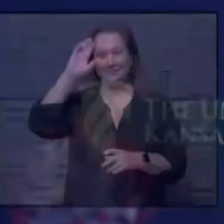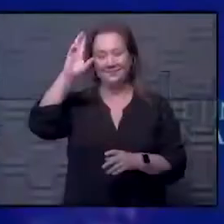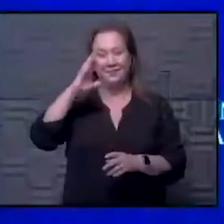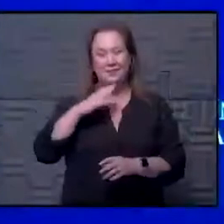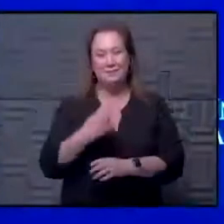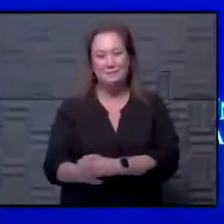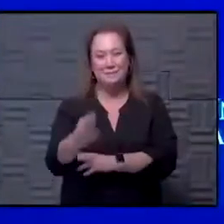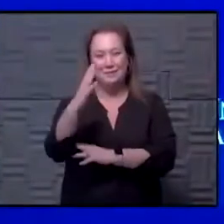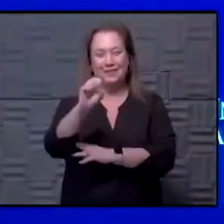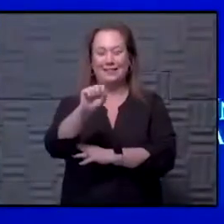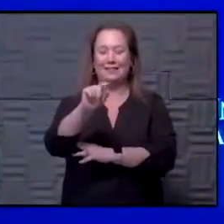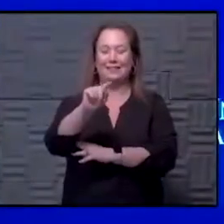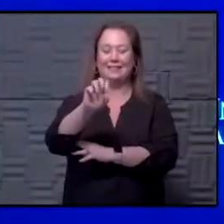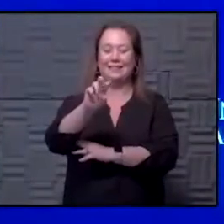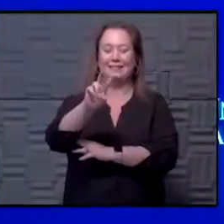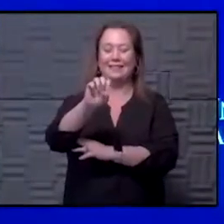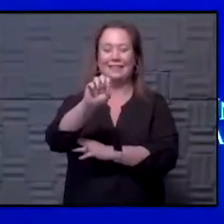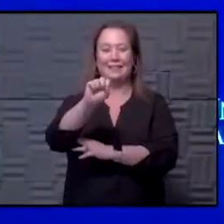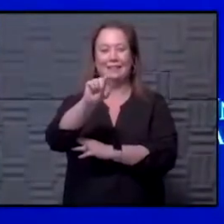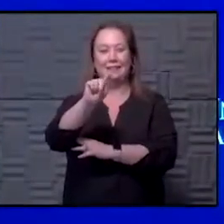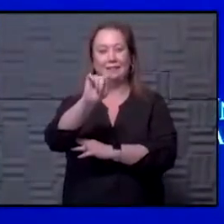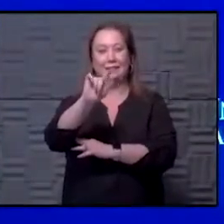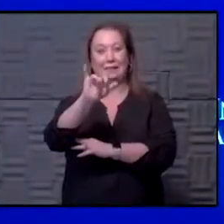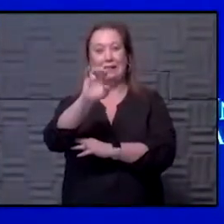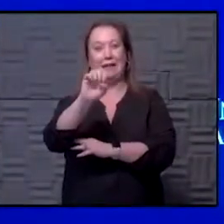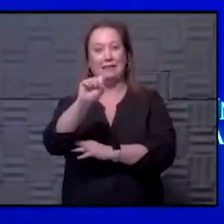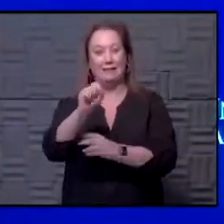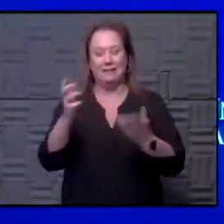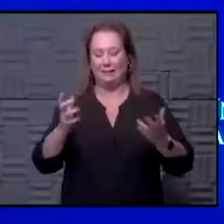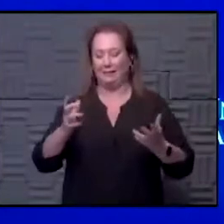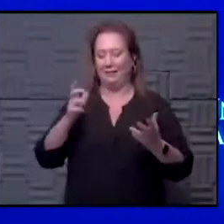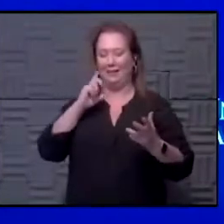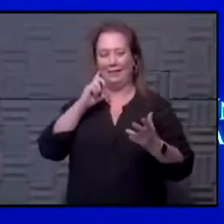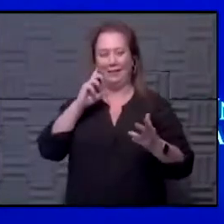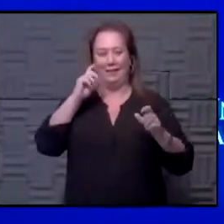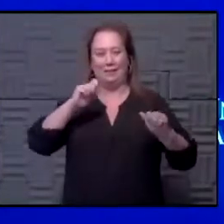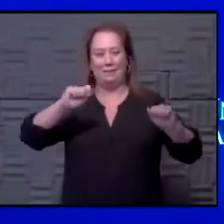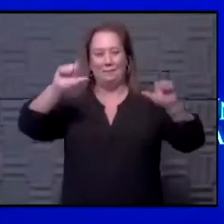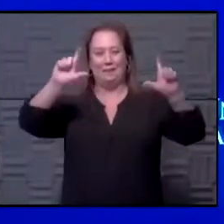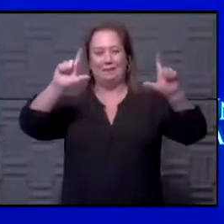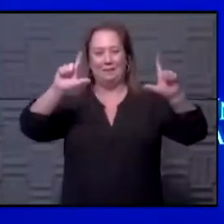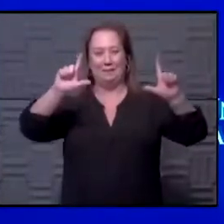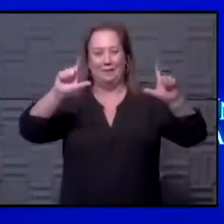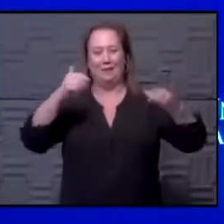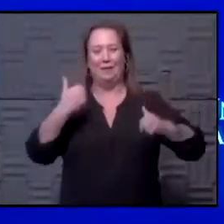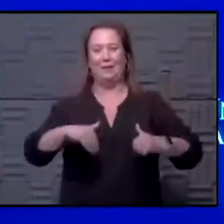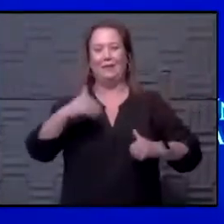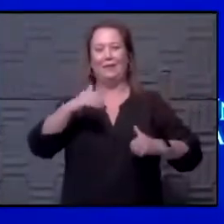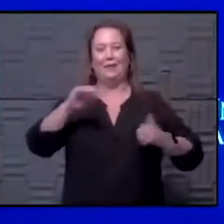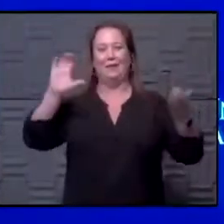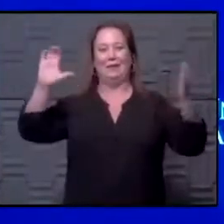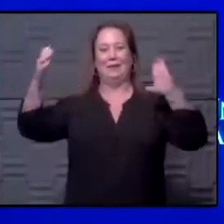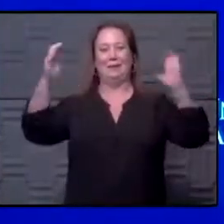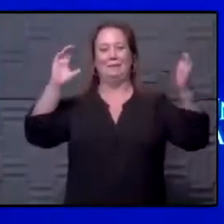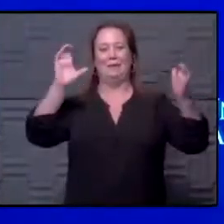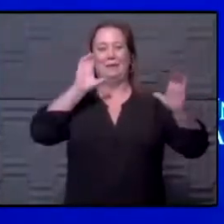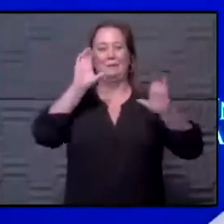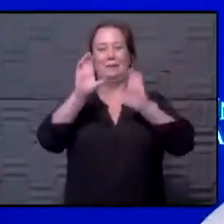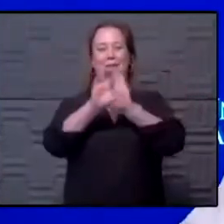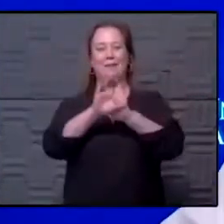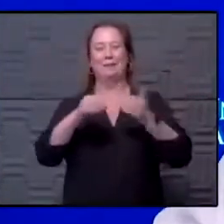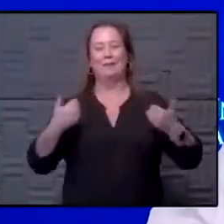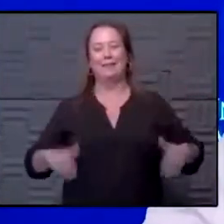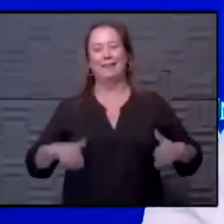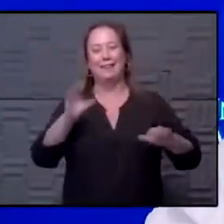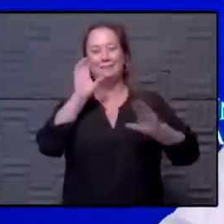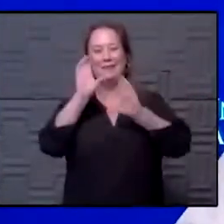Good morning, this is Steve Stites, Chief Medical Officer here at the, oh my God, the picture they just put up, oh my God, Steve Stites, Chief Medical Officer, here